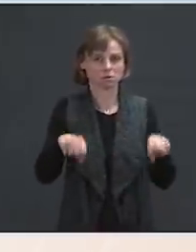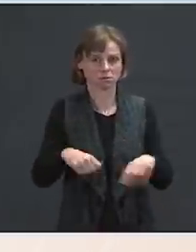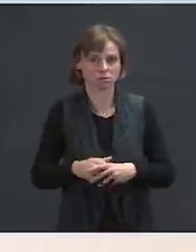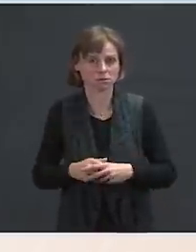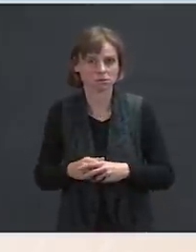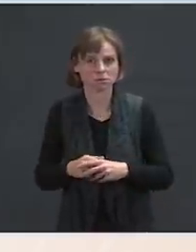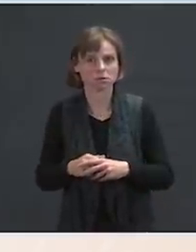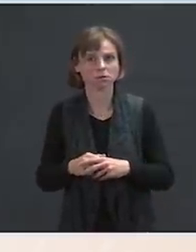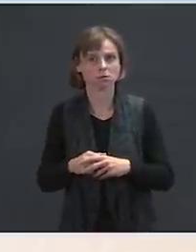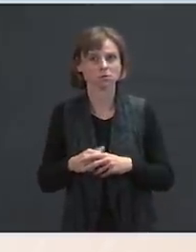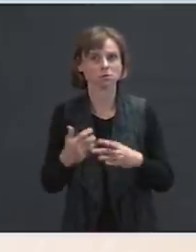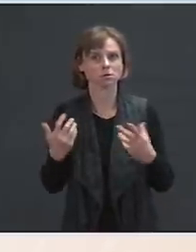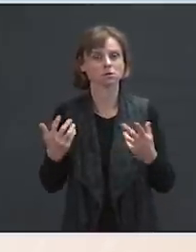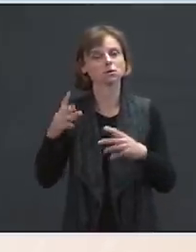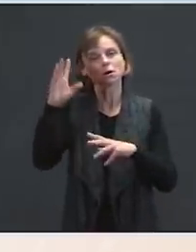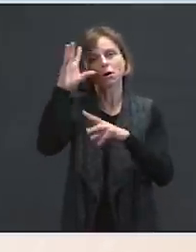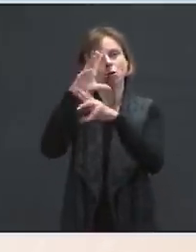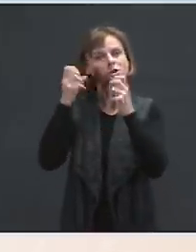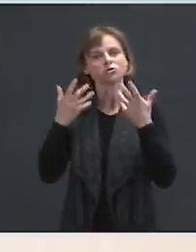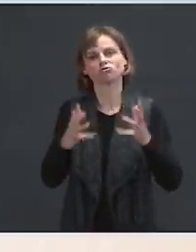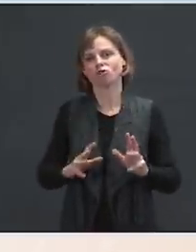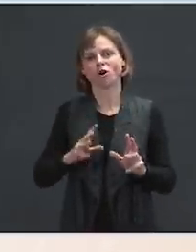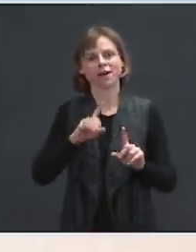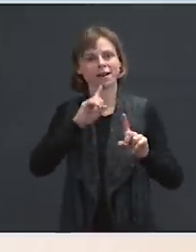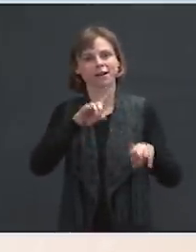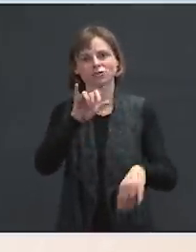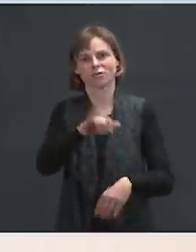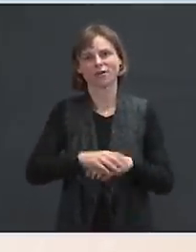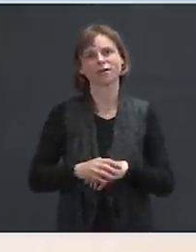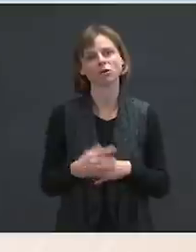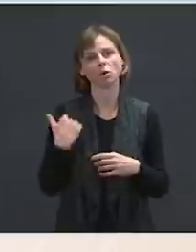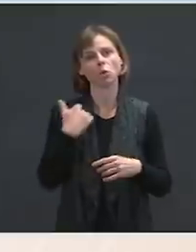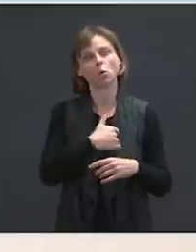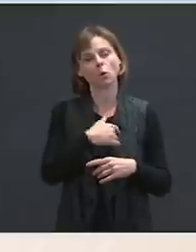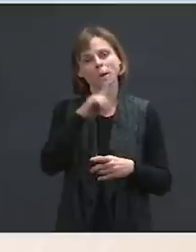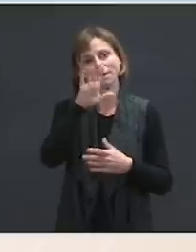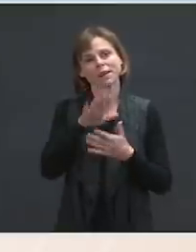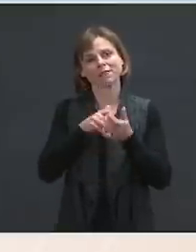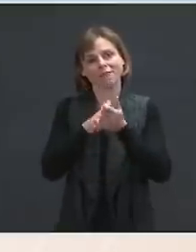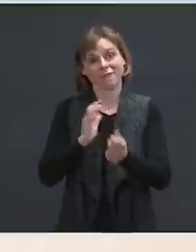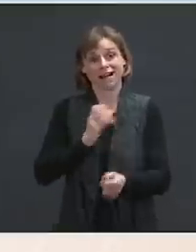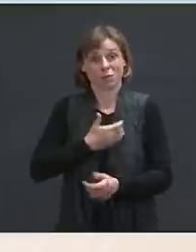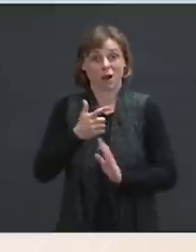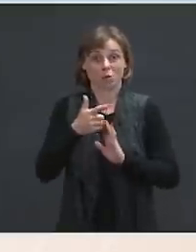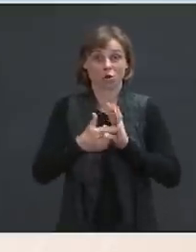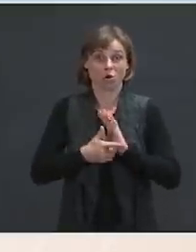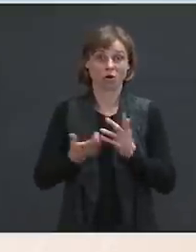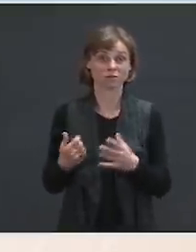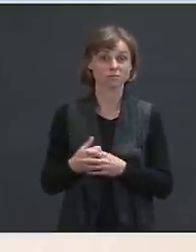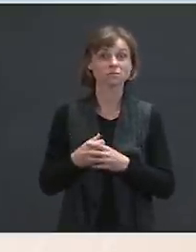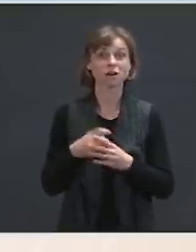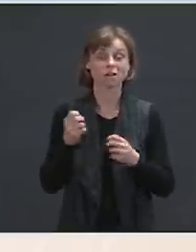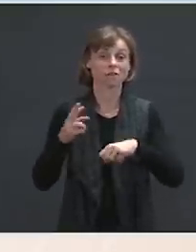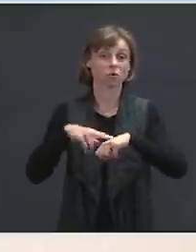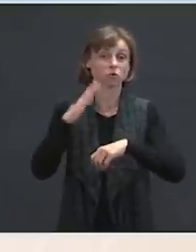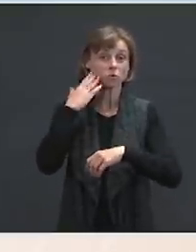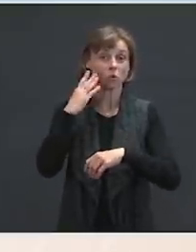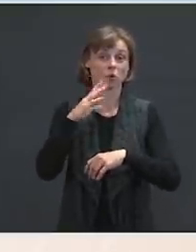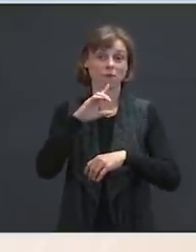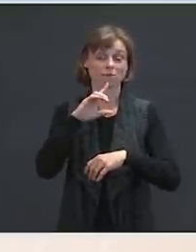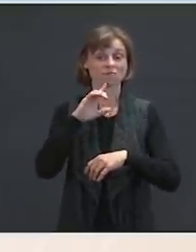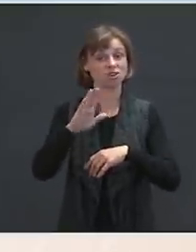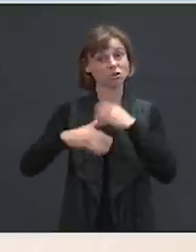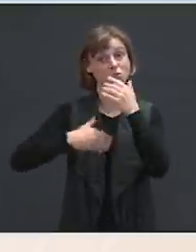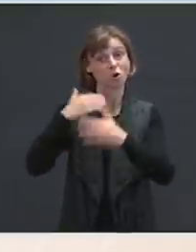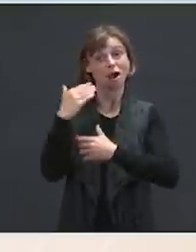But the President's spoken to this, and we believe in abiding by our laws. As you know, there, of course, is a process underway at the Department of Homeland